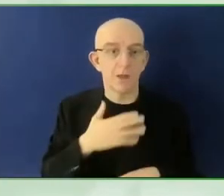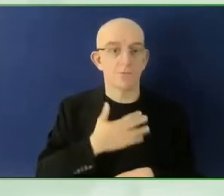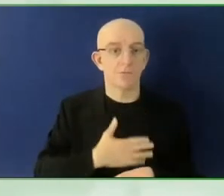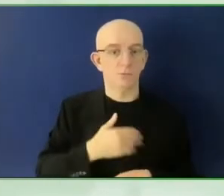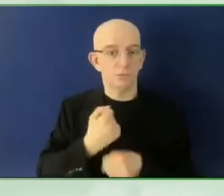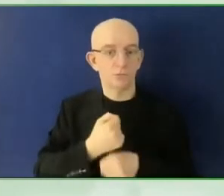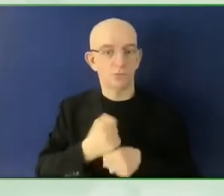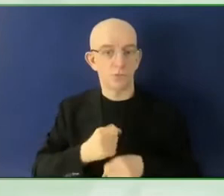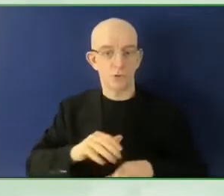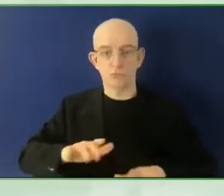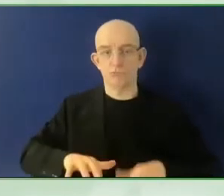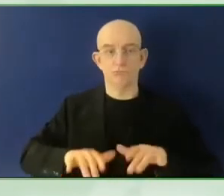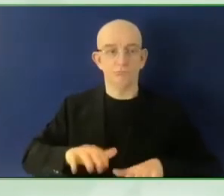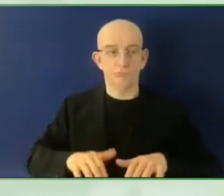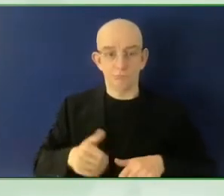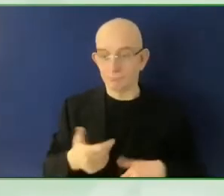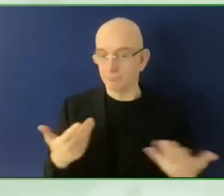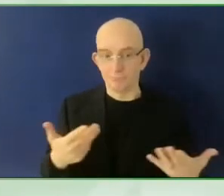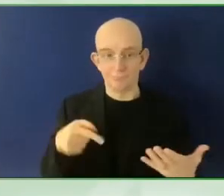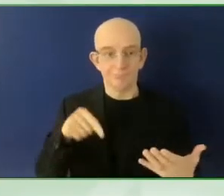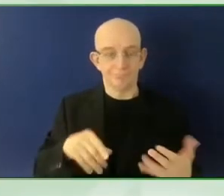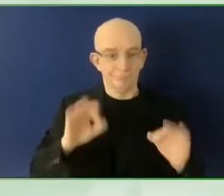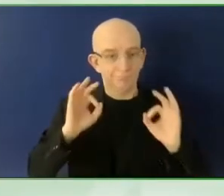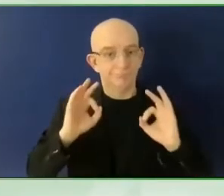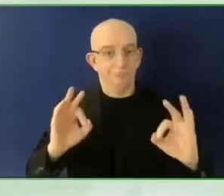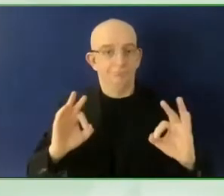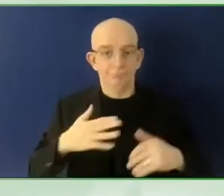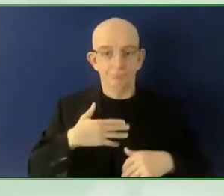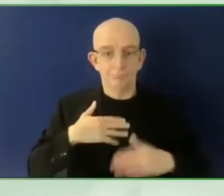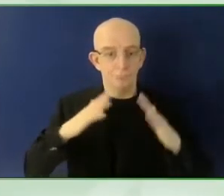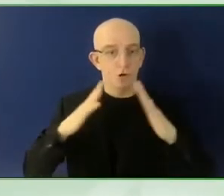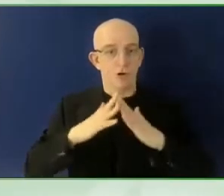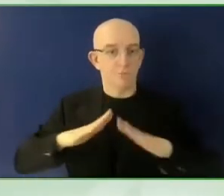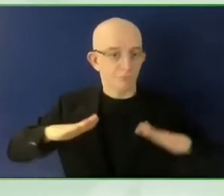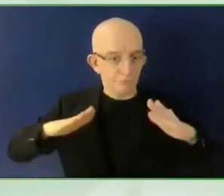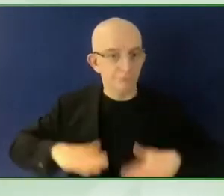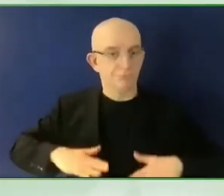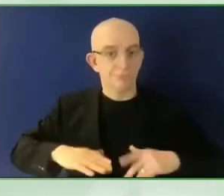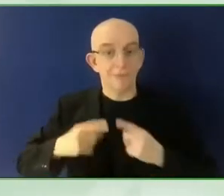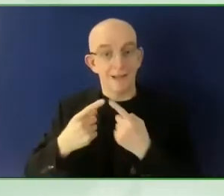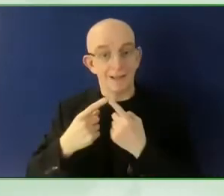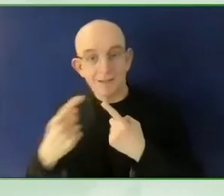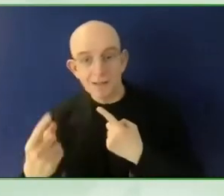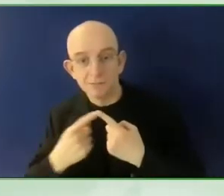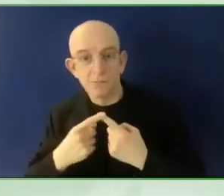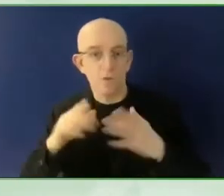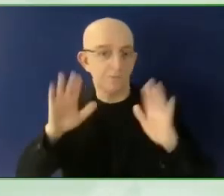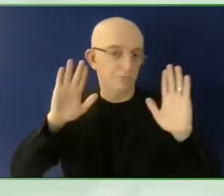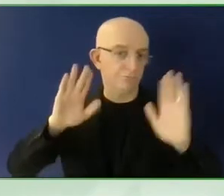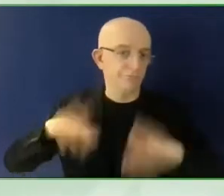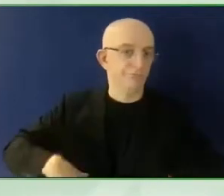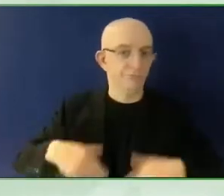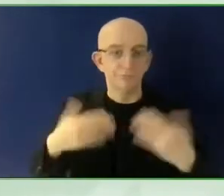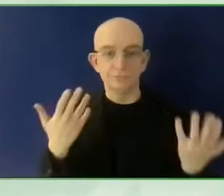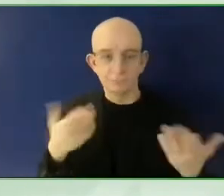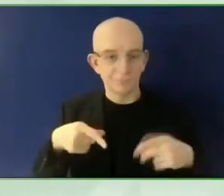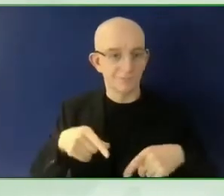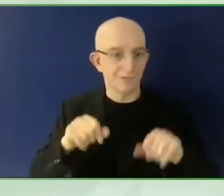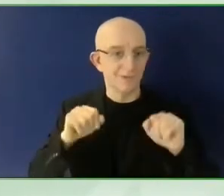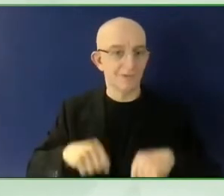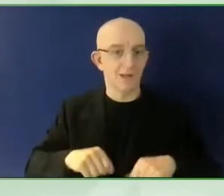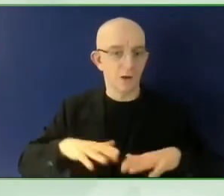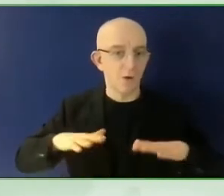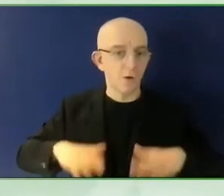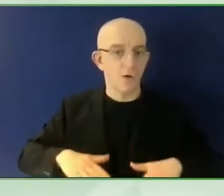your platform and for your community, this, you know, real expansion of remote work? So I